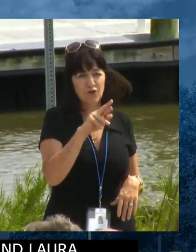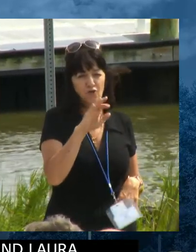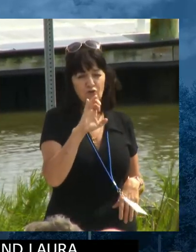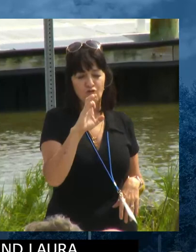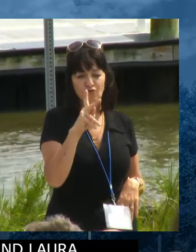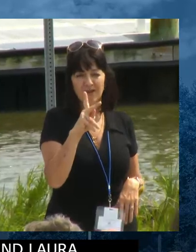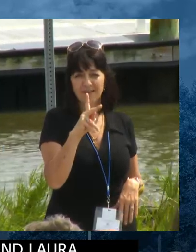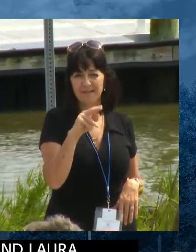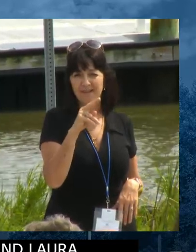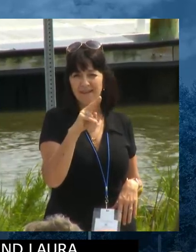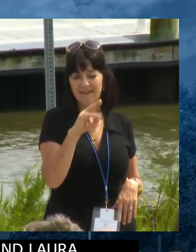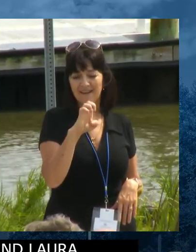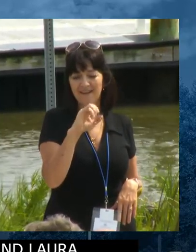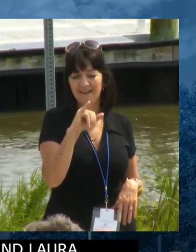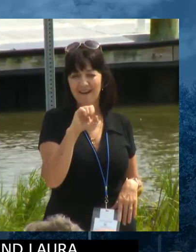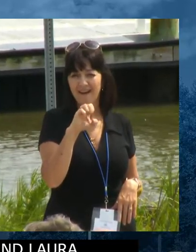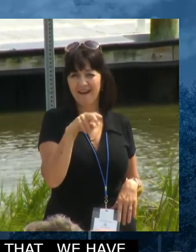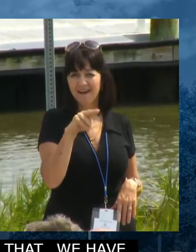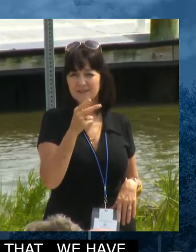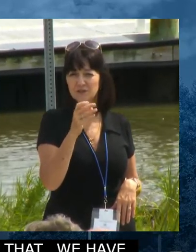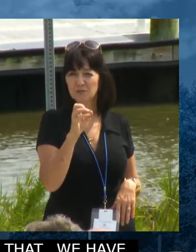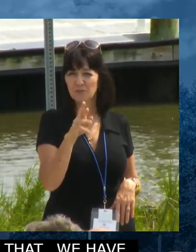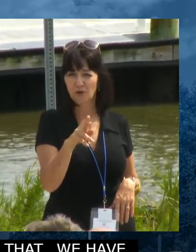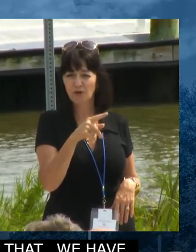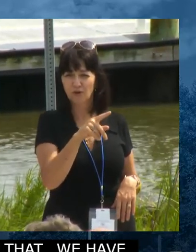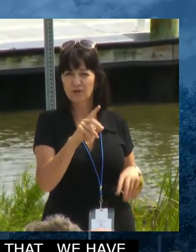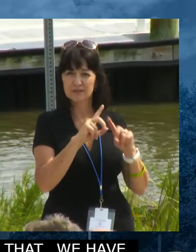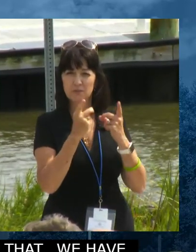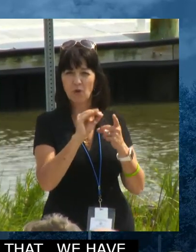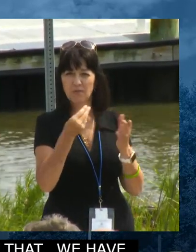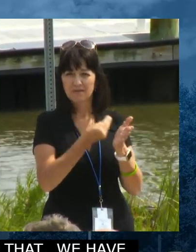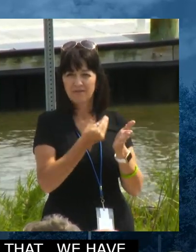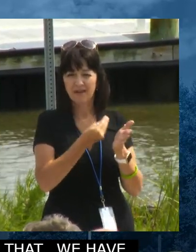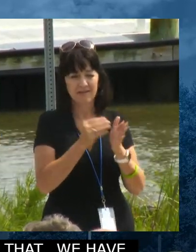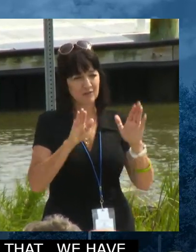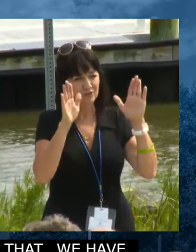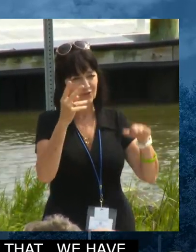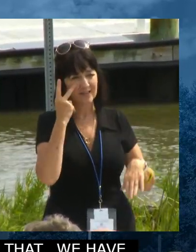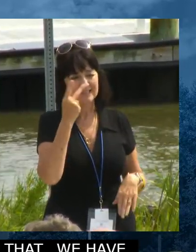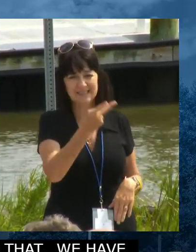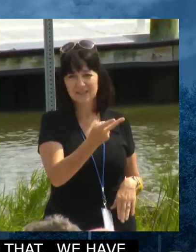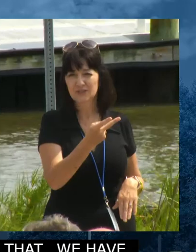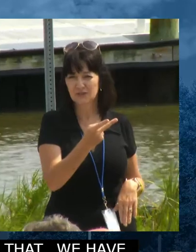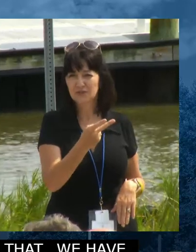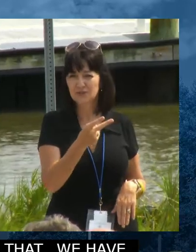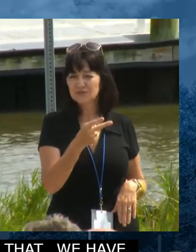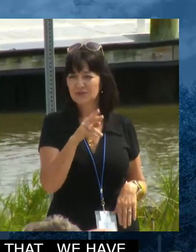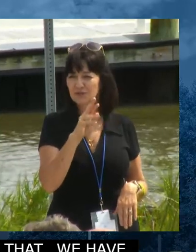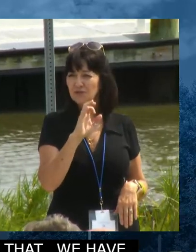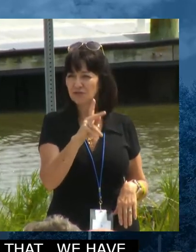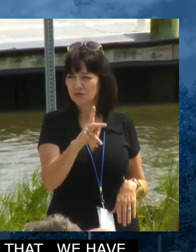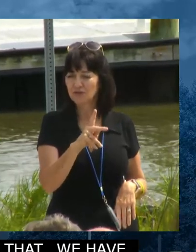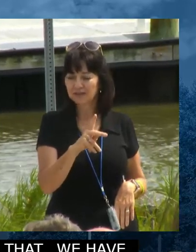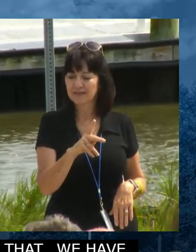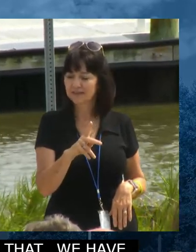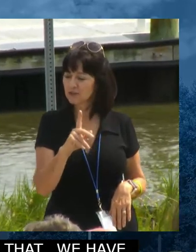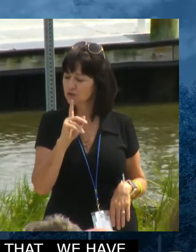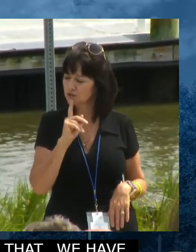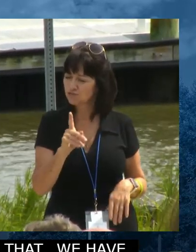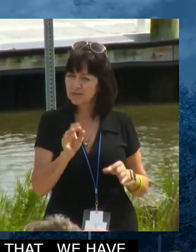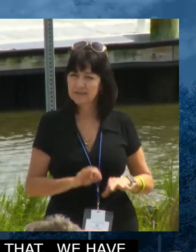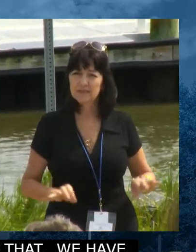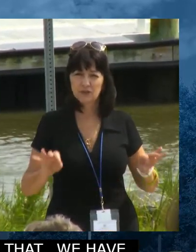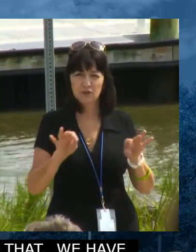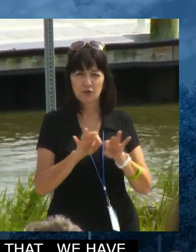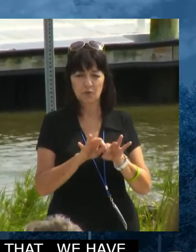for the Department of Finance. Great to see you, Greg, Rick. He's been very important in